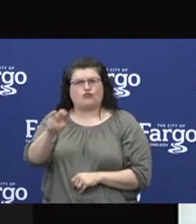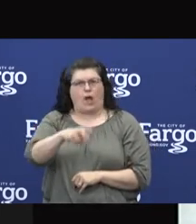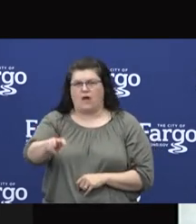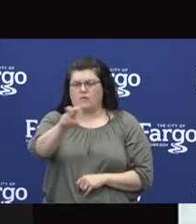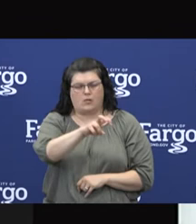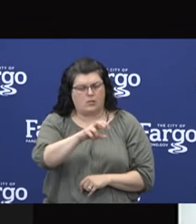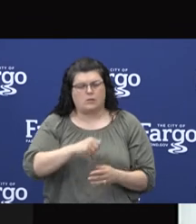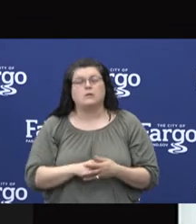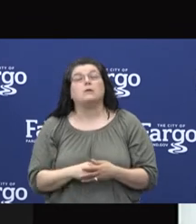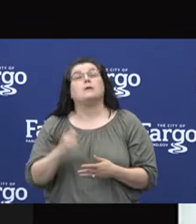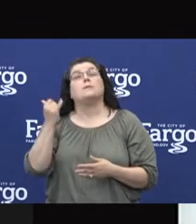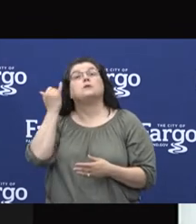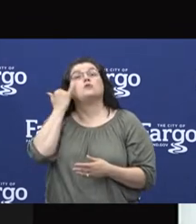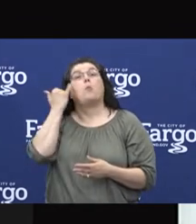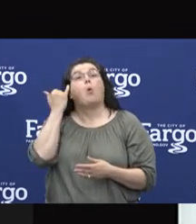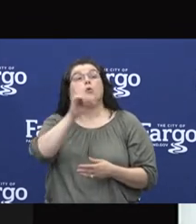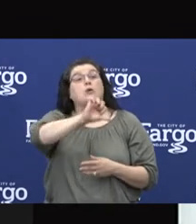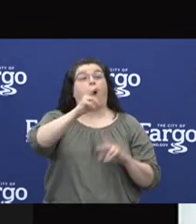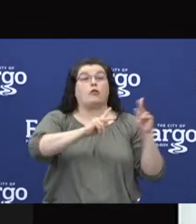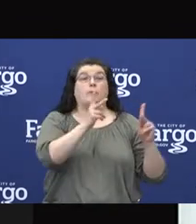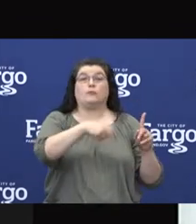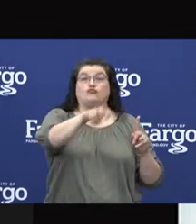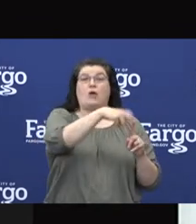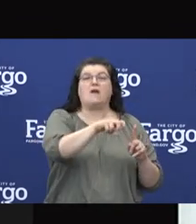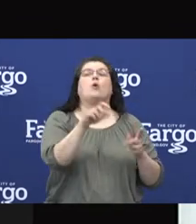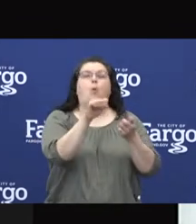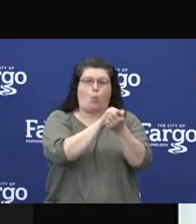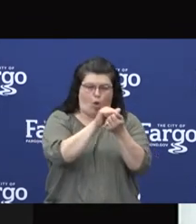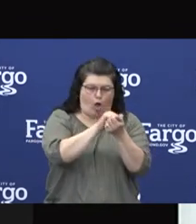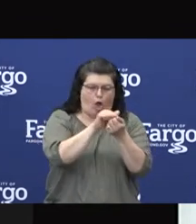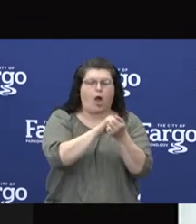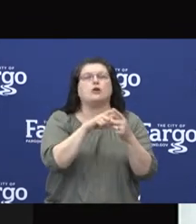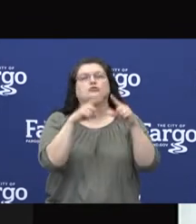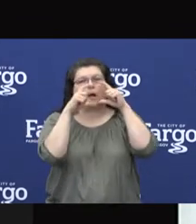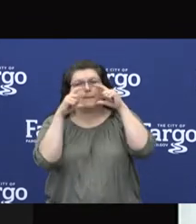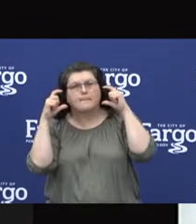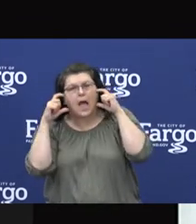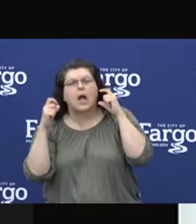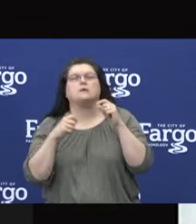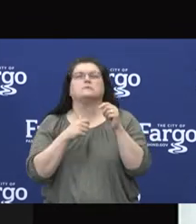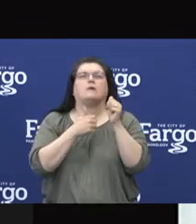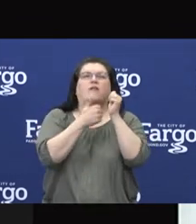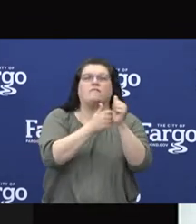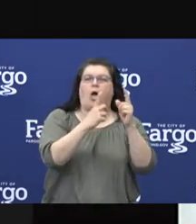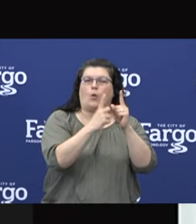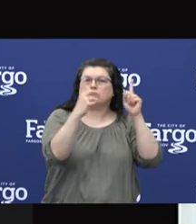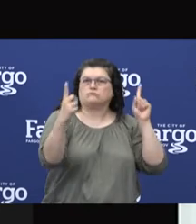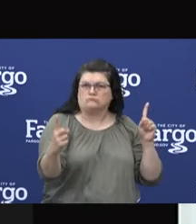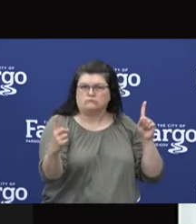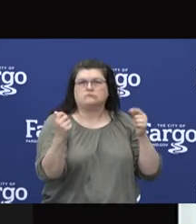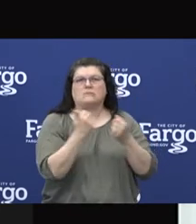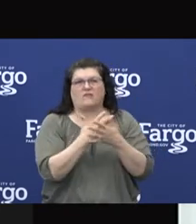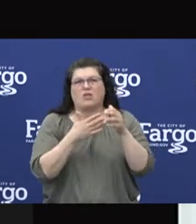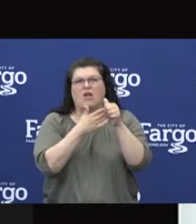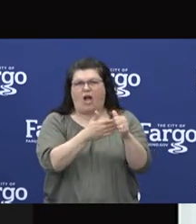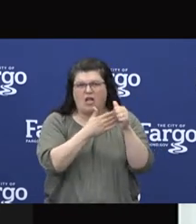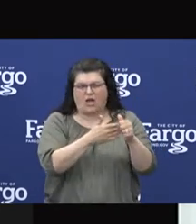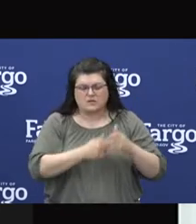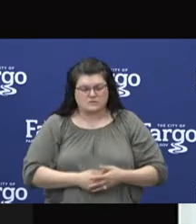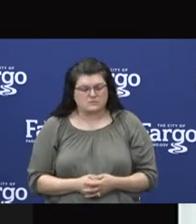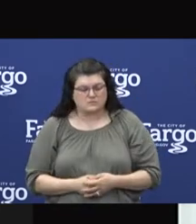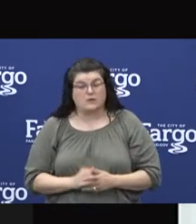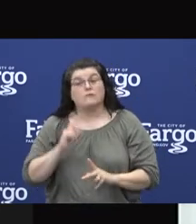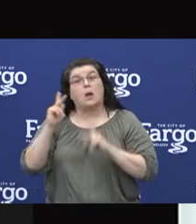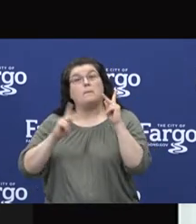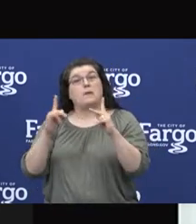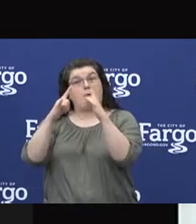remember to wash your hands, use masking, and follow social distancing guidelines. For people who like to camp,